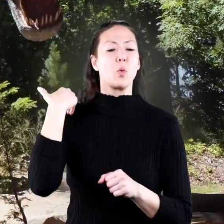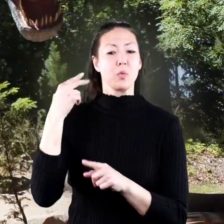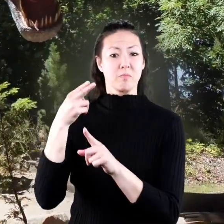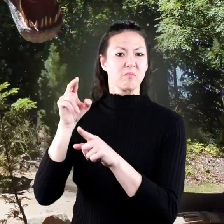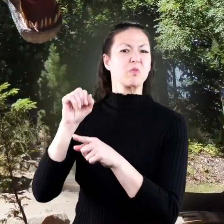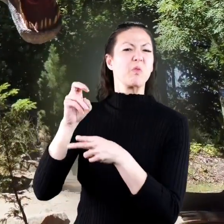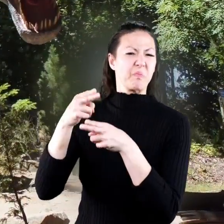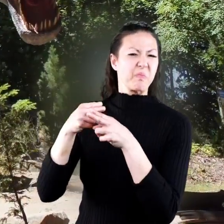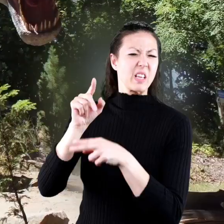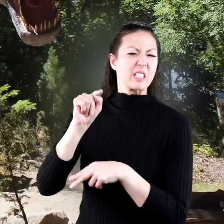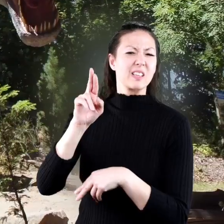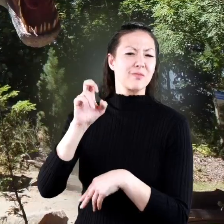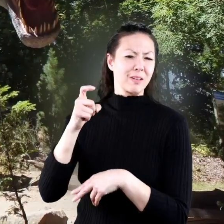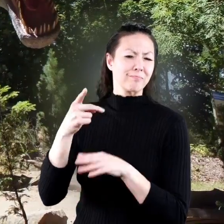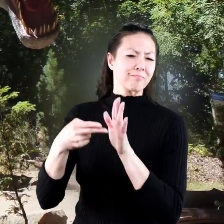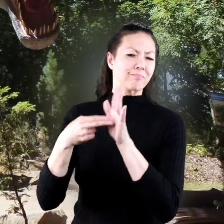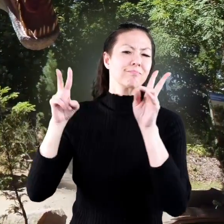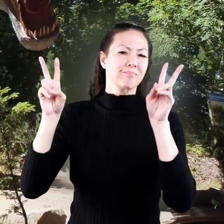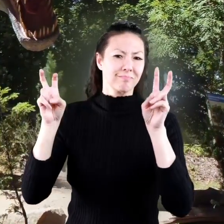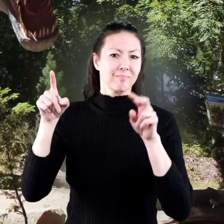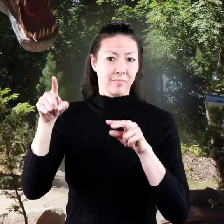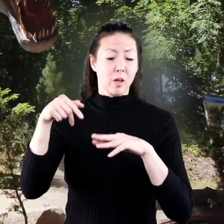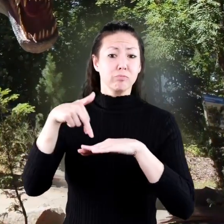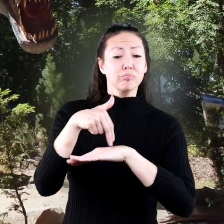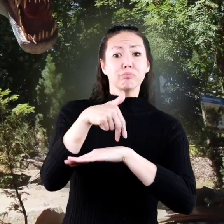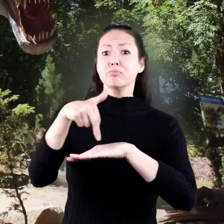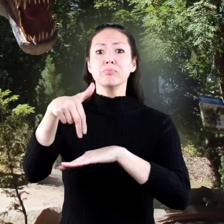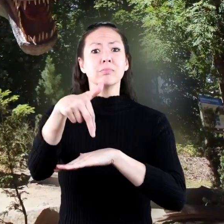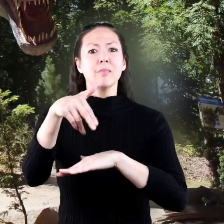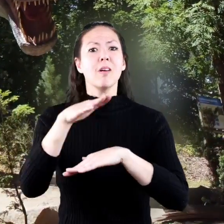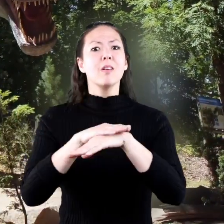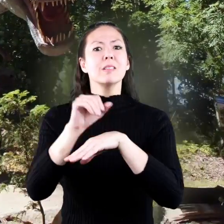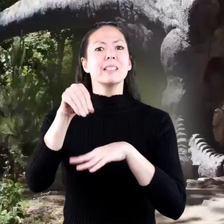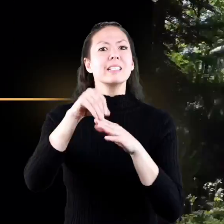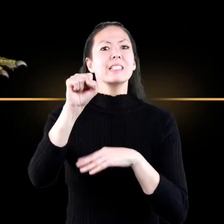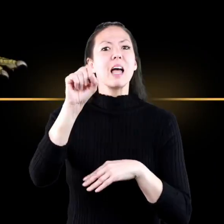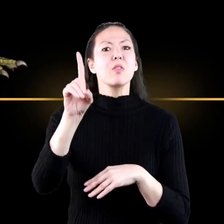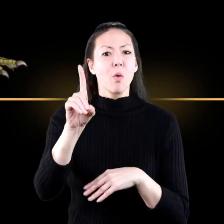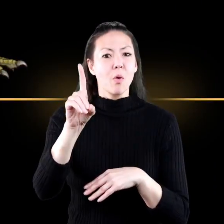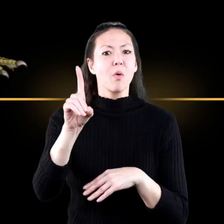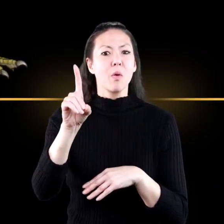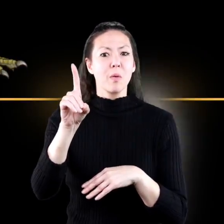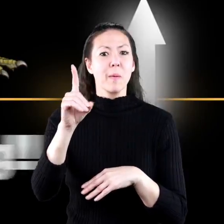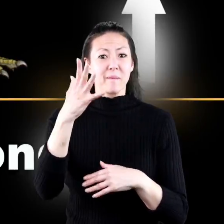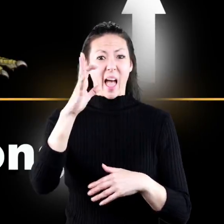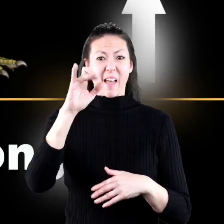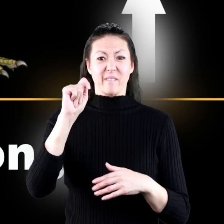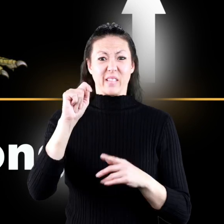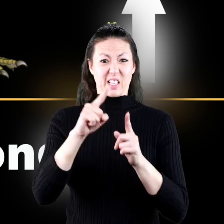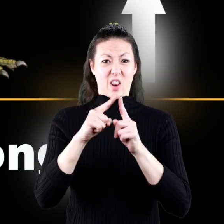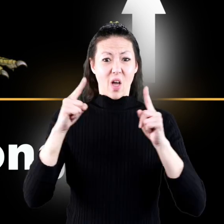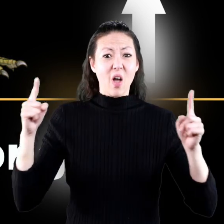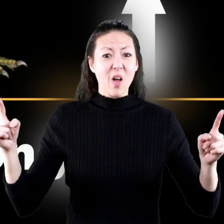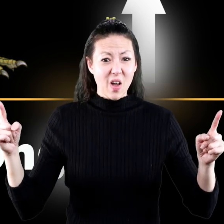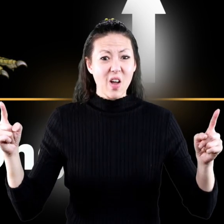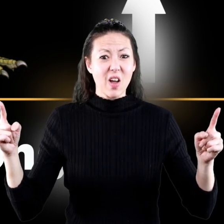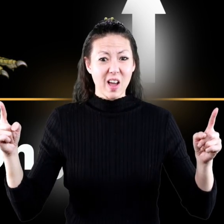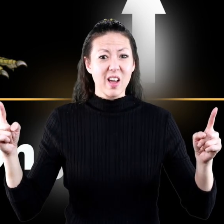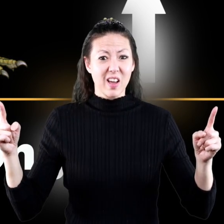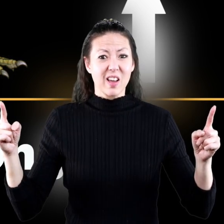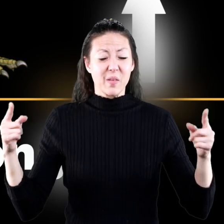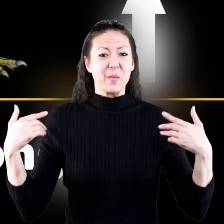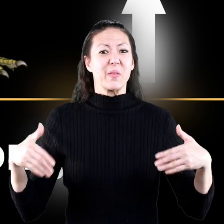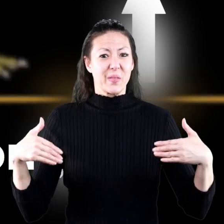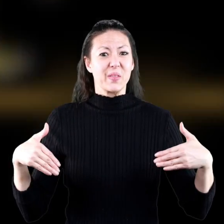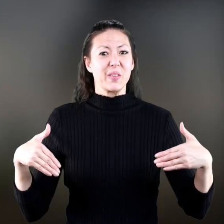ago sue the t-rex of course roamed the hills of south dakota its head alone is over five feet